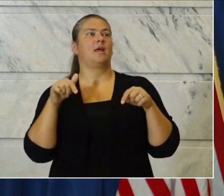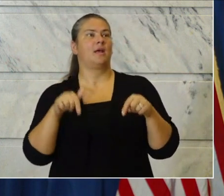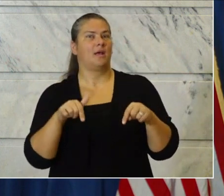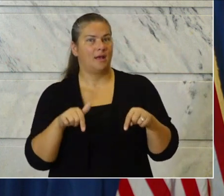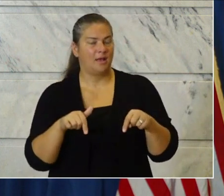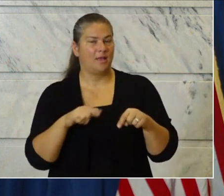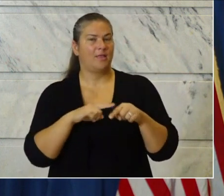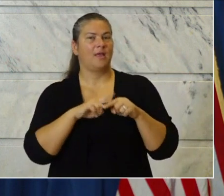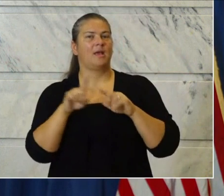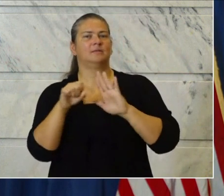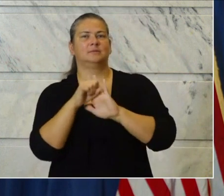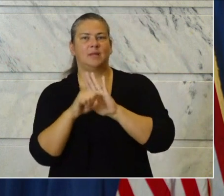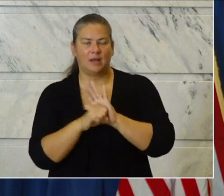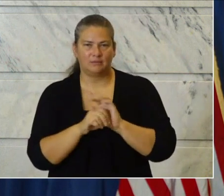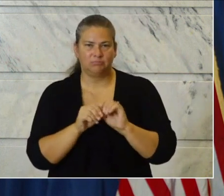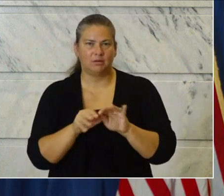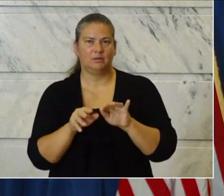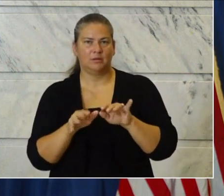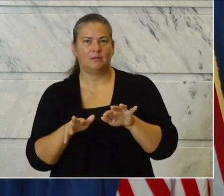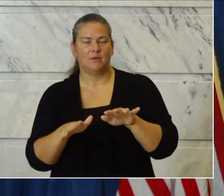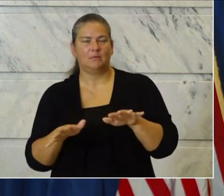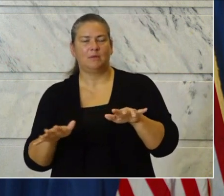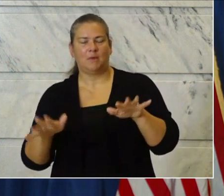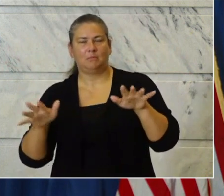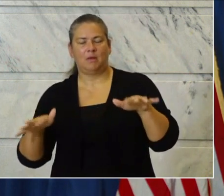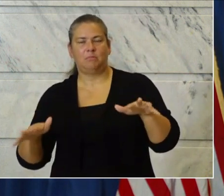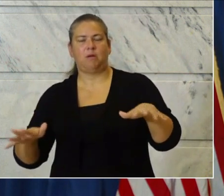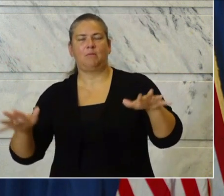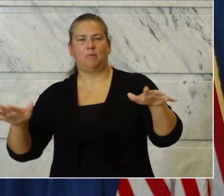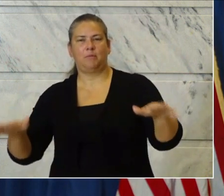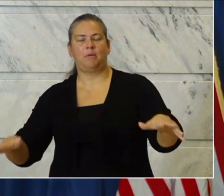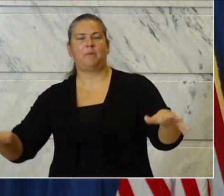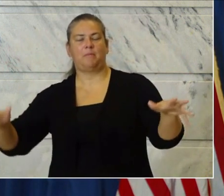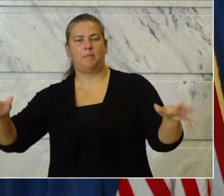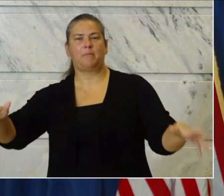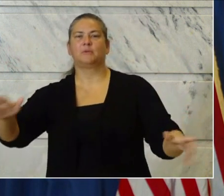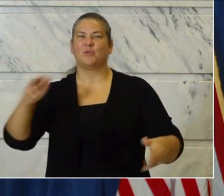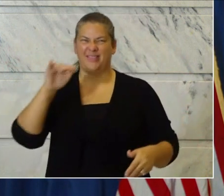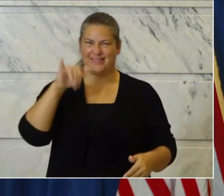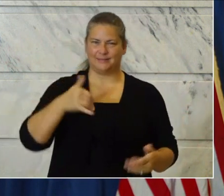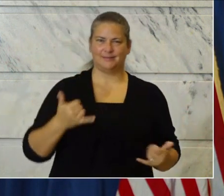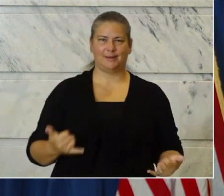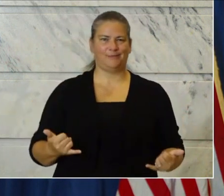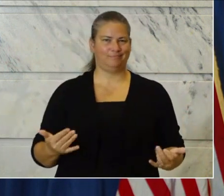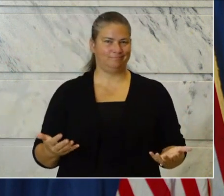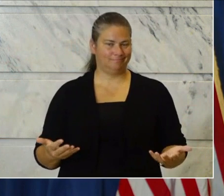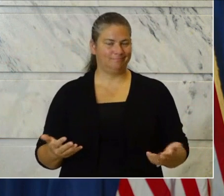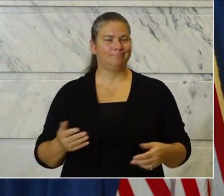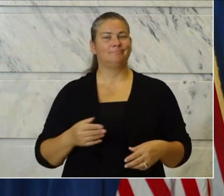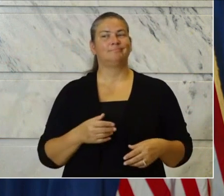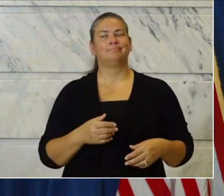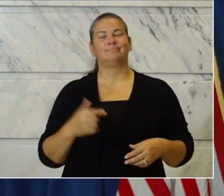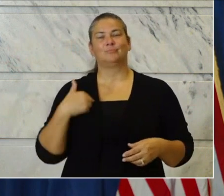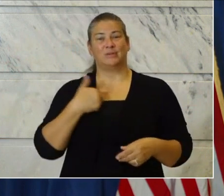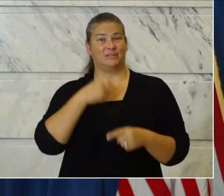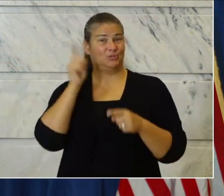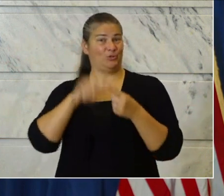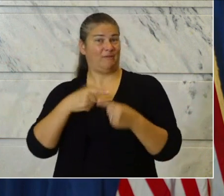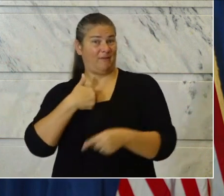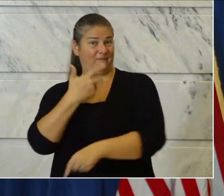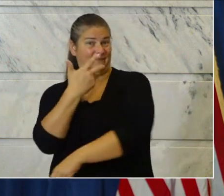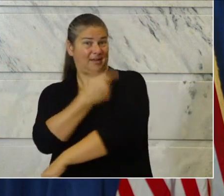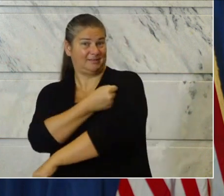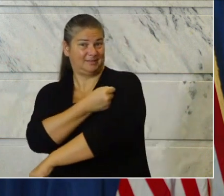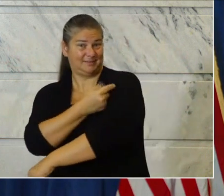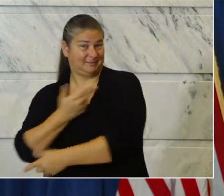a really effective treatment or a vaccine. So, this is our battle. We are writing our own history. How well we deal